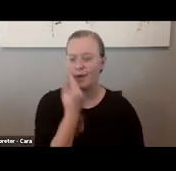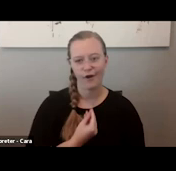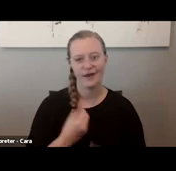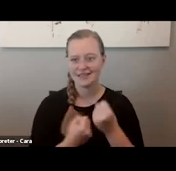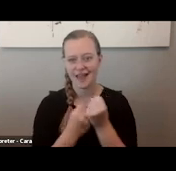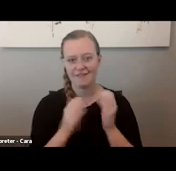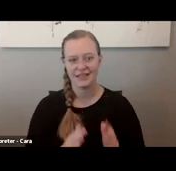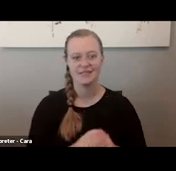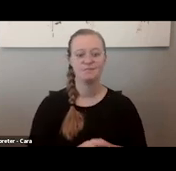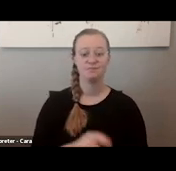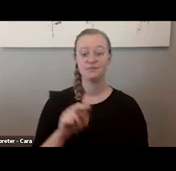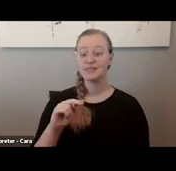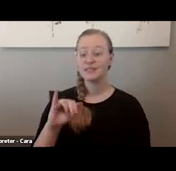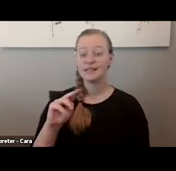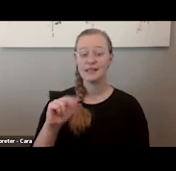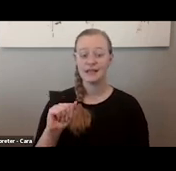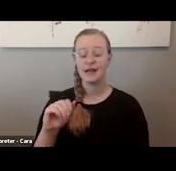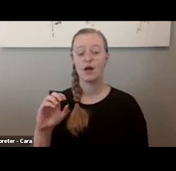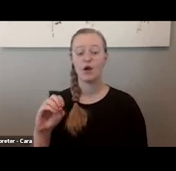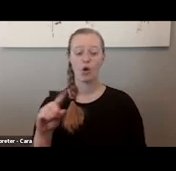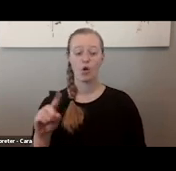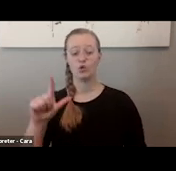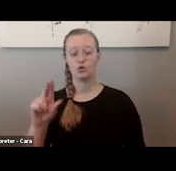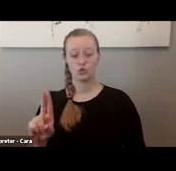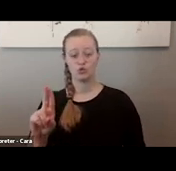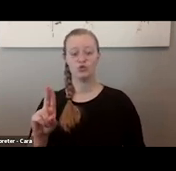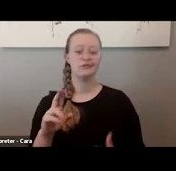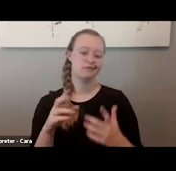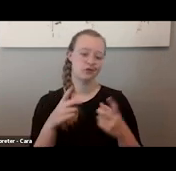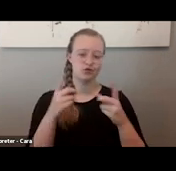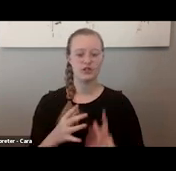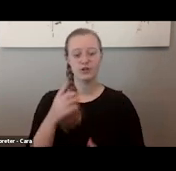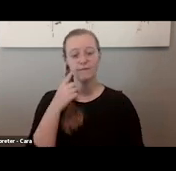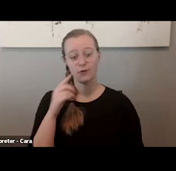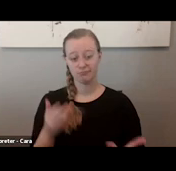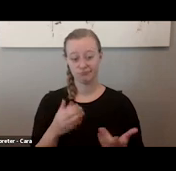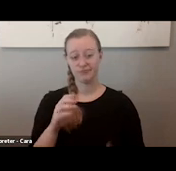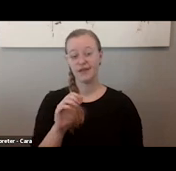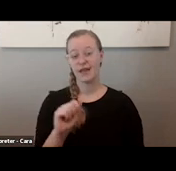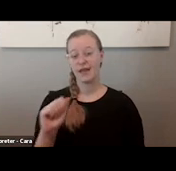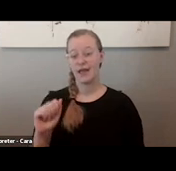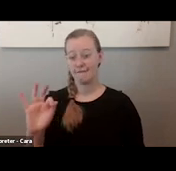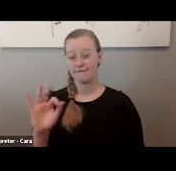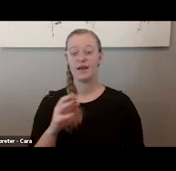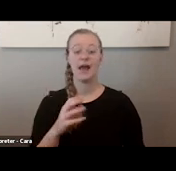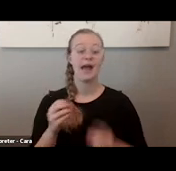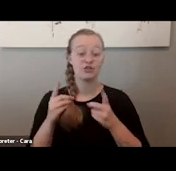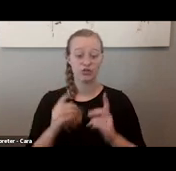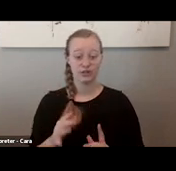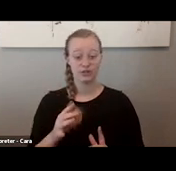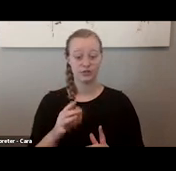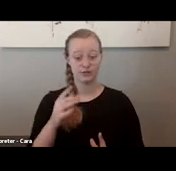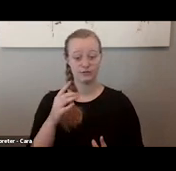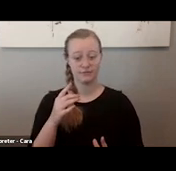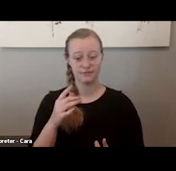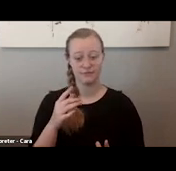Agilu-Chunzli is the Chief Counsel of Government Affairs at Americans for the Arts and the Executive Director of the Arts Action Fund.